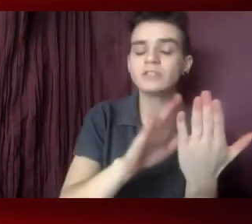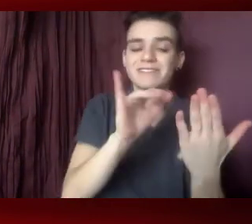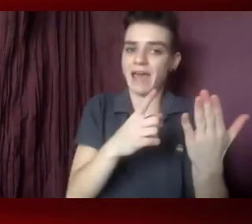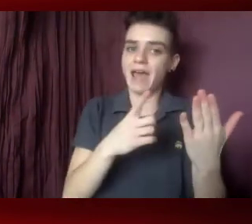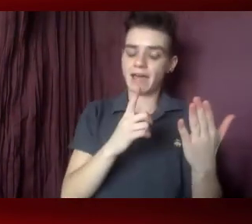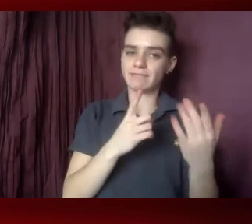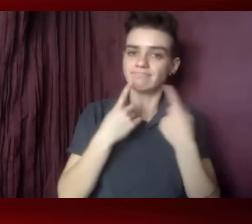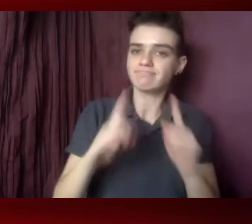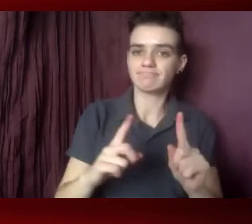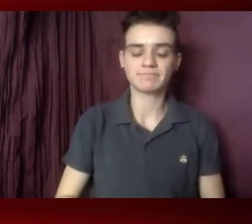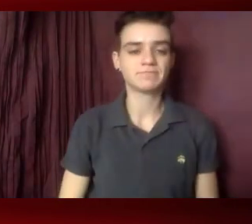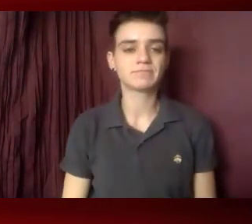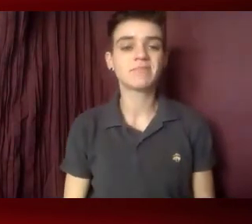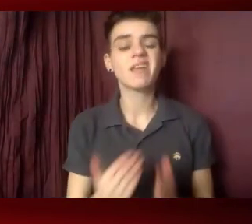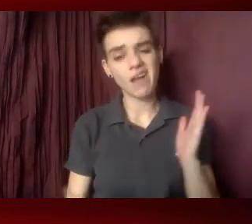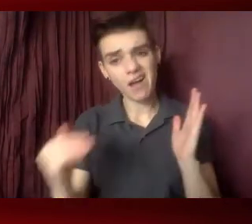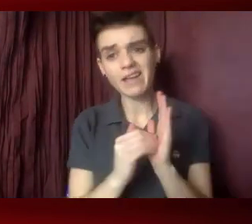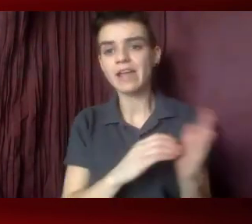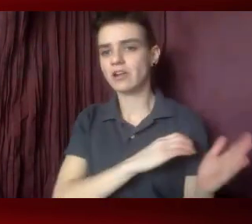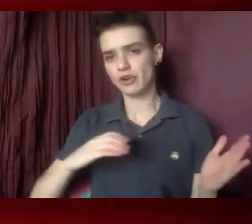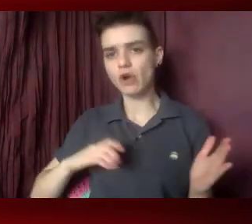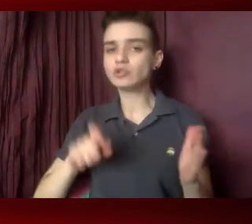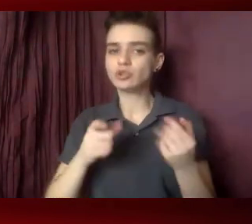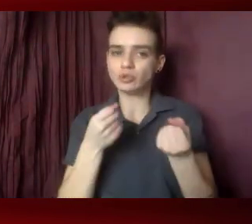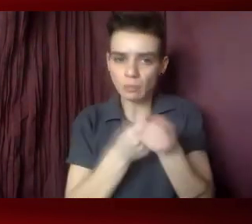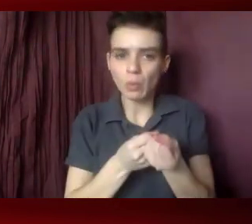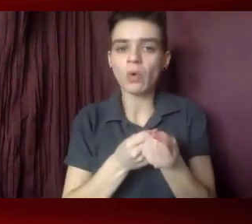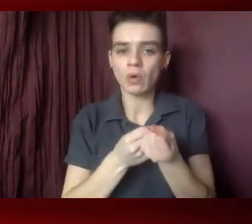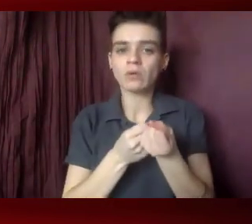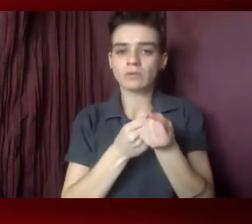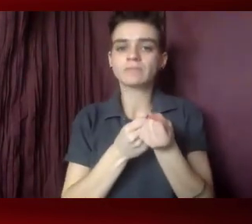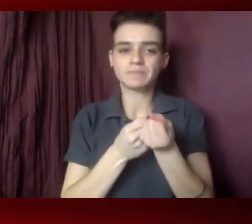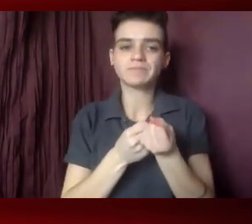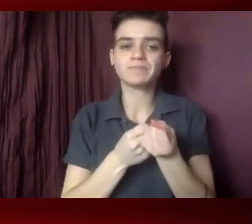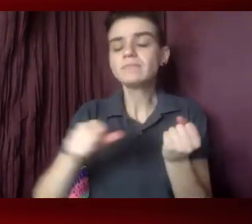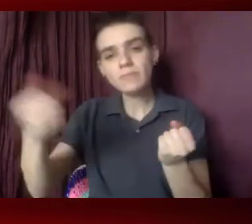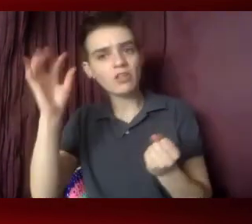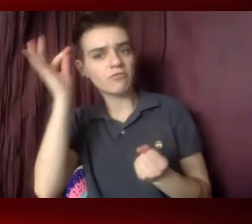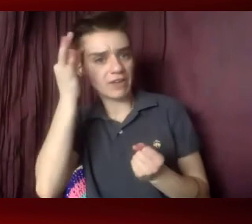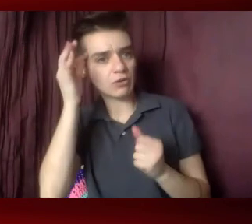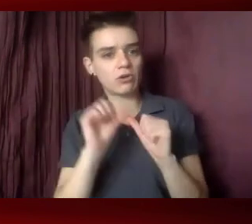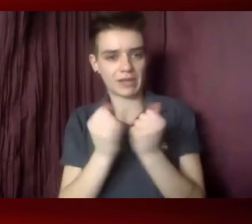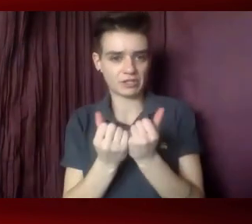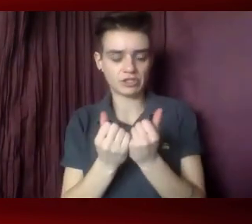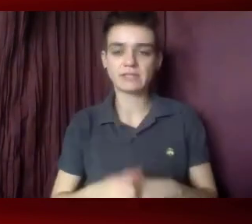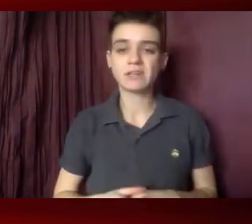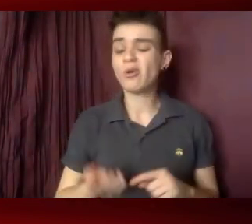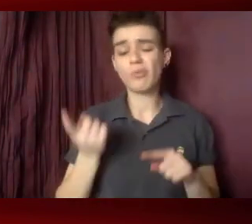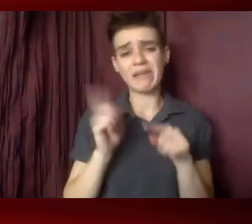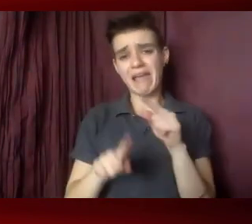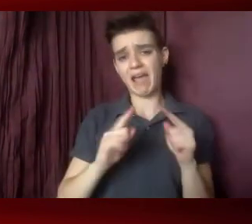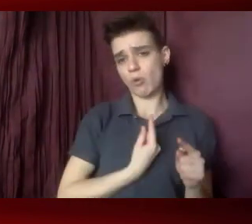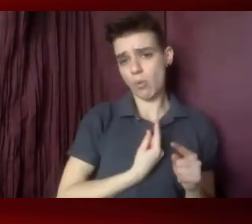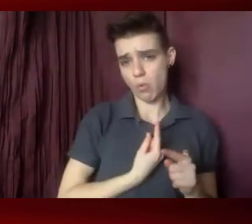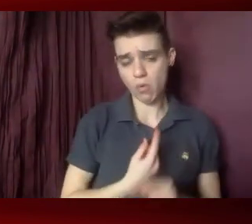Again, Congress should support the involvement of necessary other federal agencies in the epidemic. We can't do it in silos just like any of the work that we